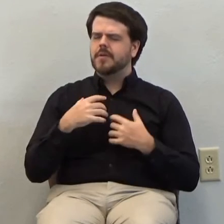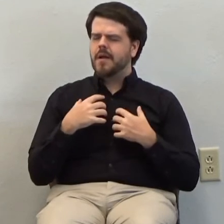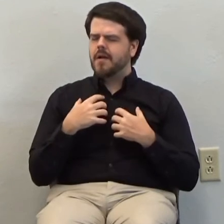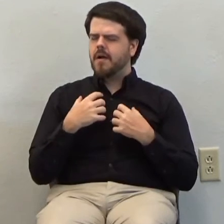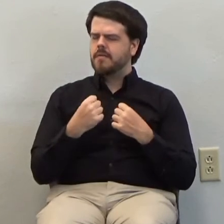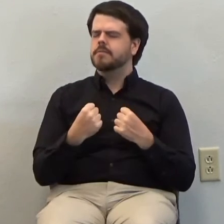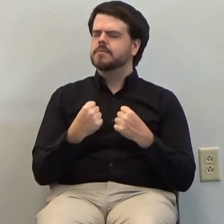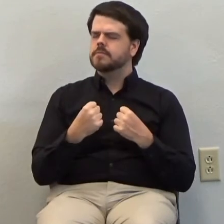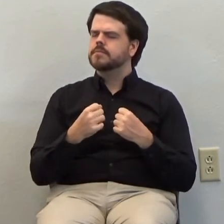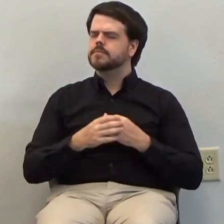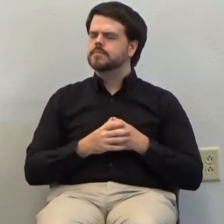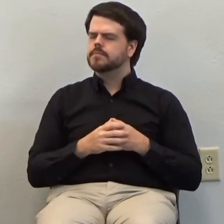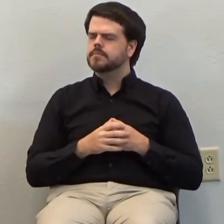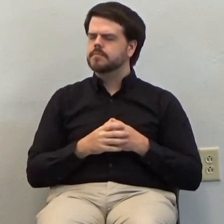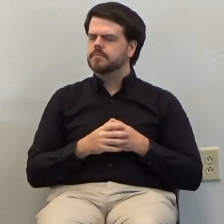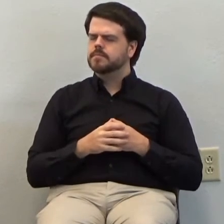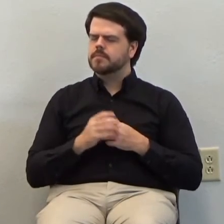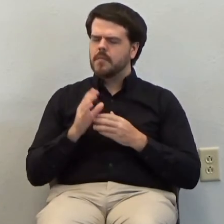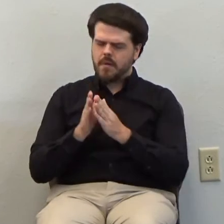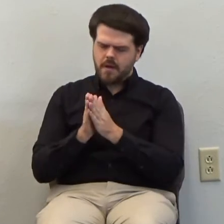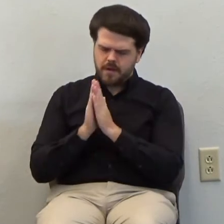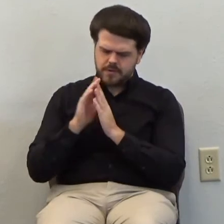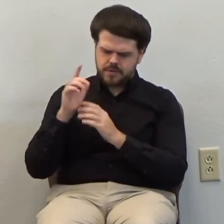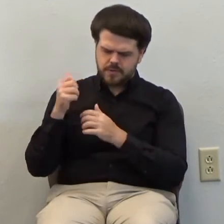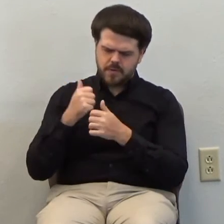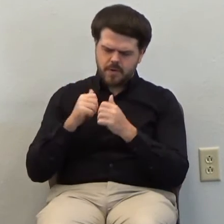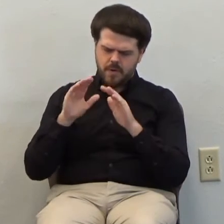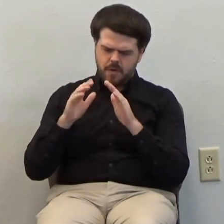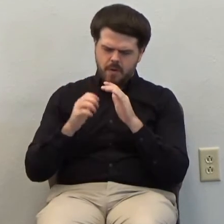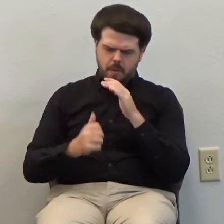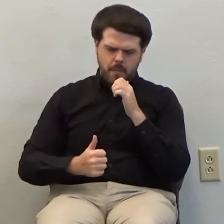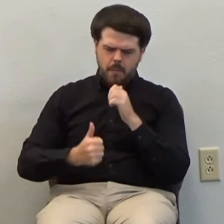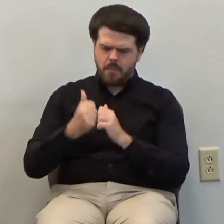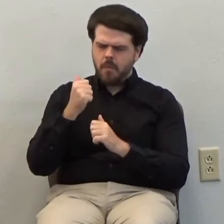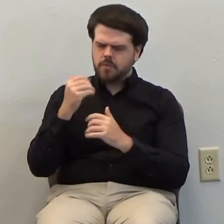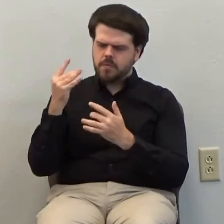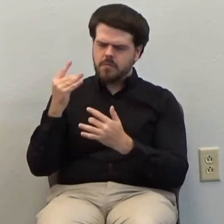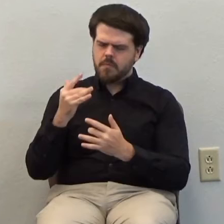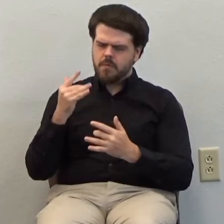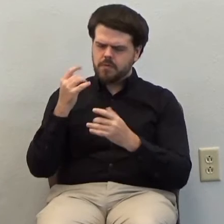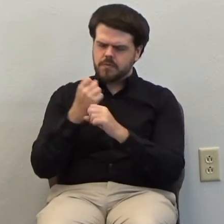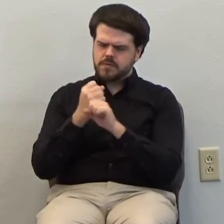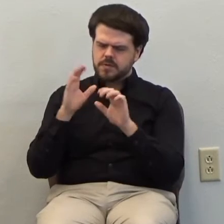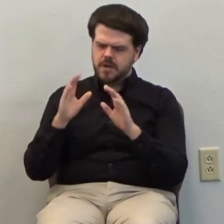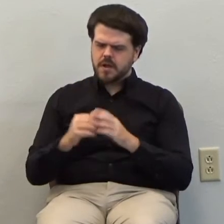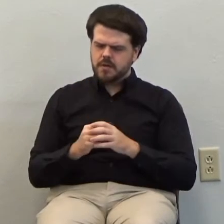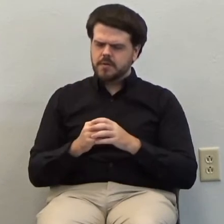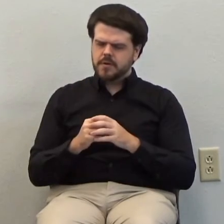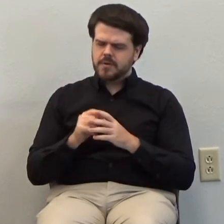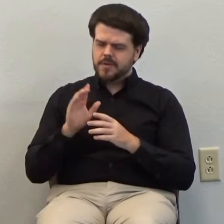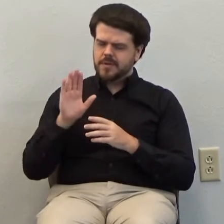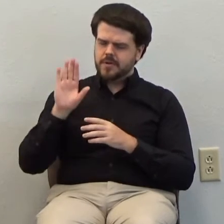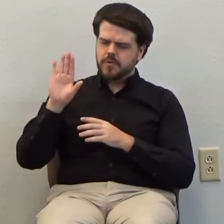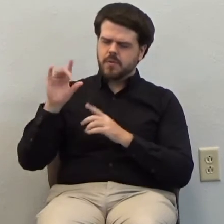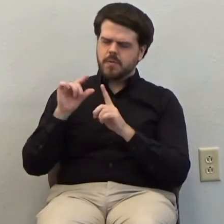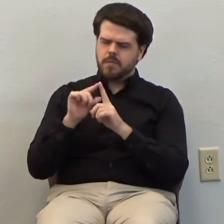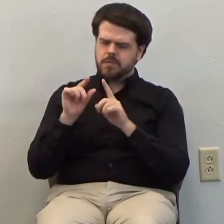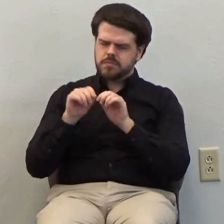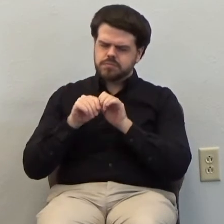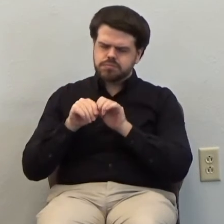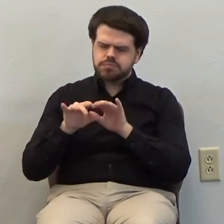we pray oh most merciful Savior that you would fill your church with this great truth all over the world for many are suffering